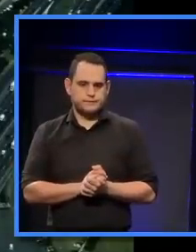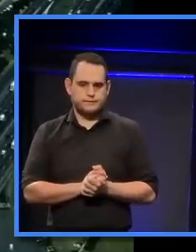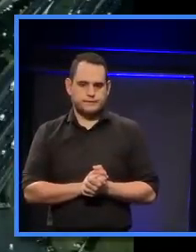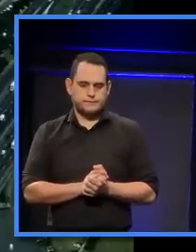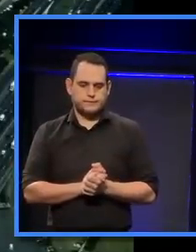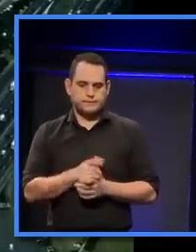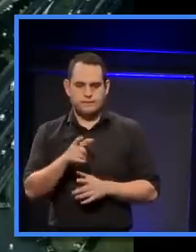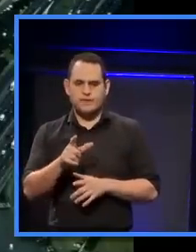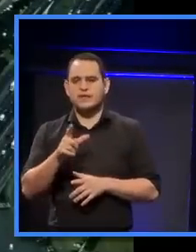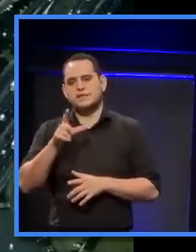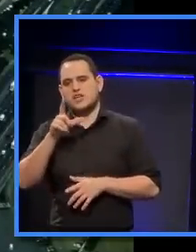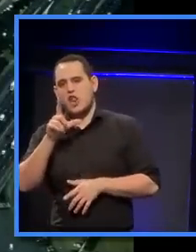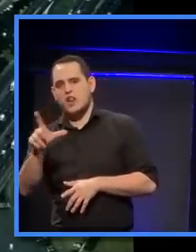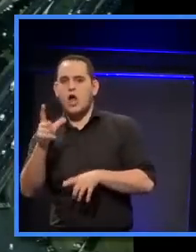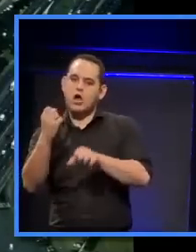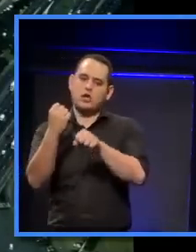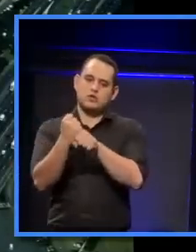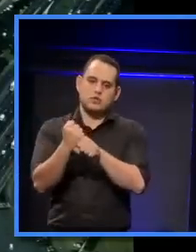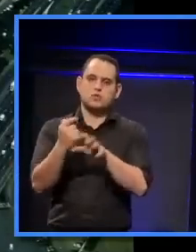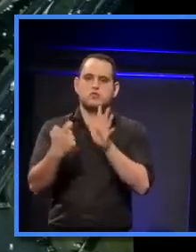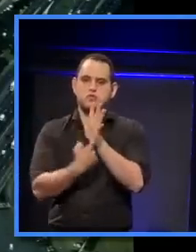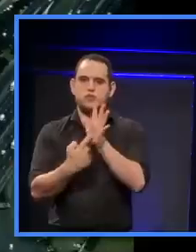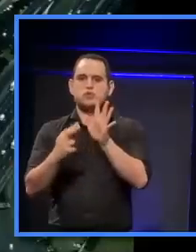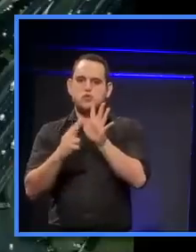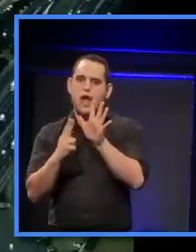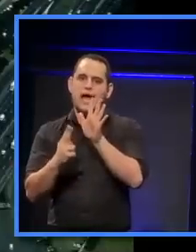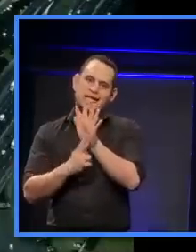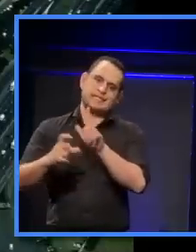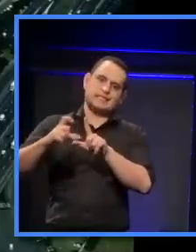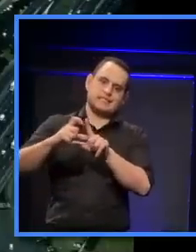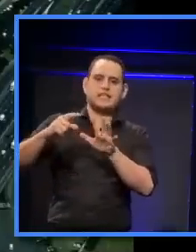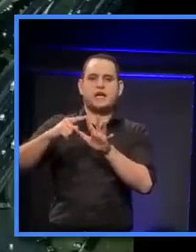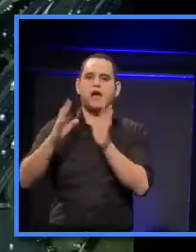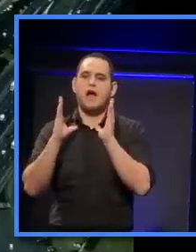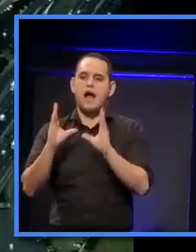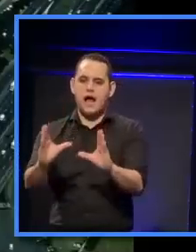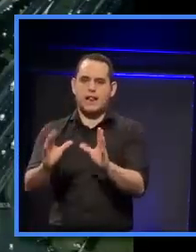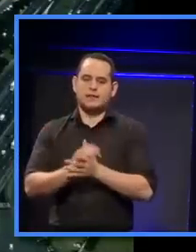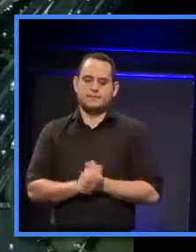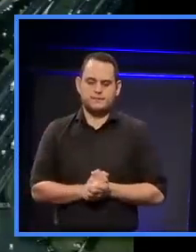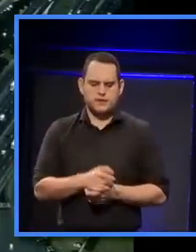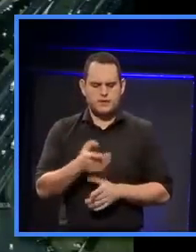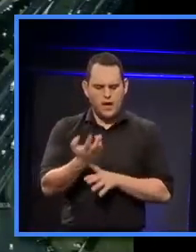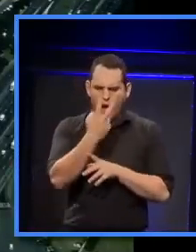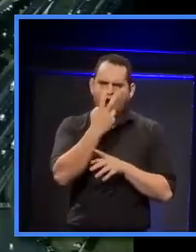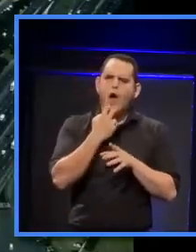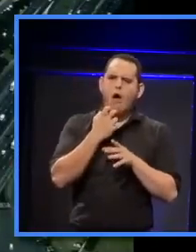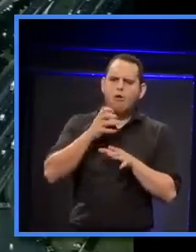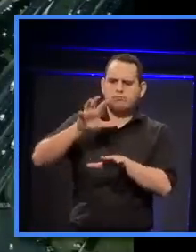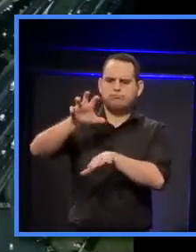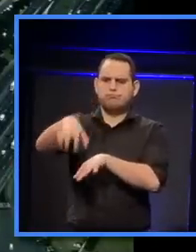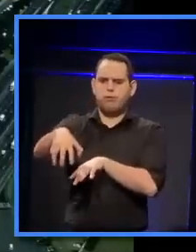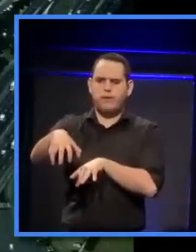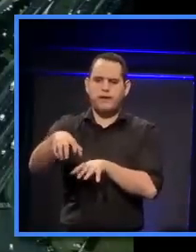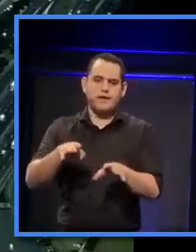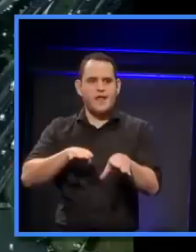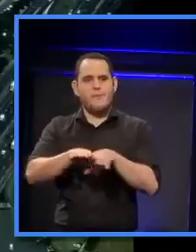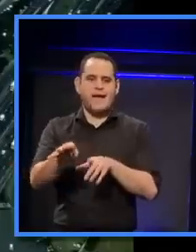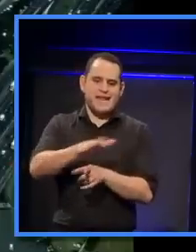the Grand Isle. It's the old site of the main abattoirs for Paris.